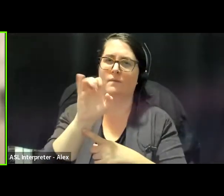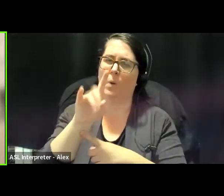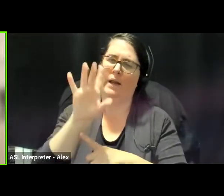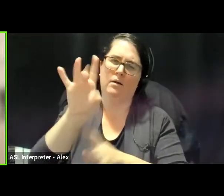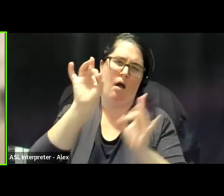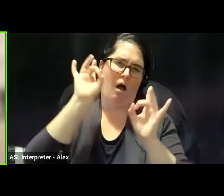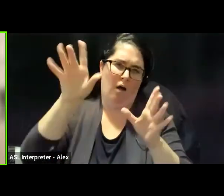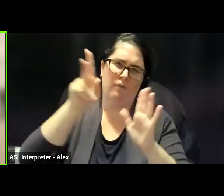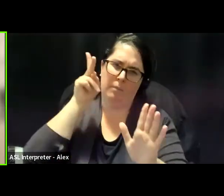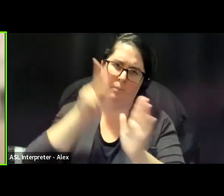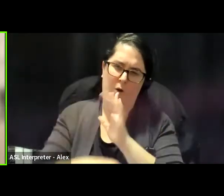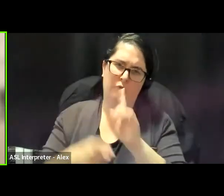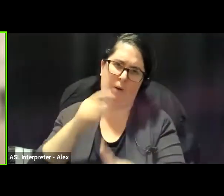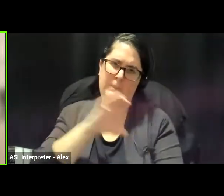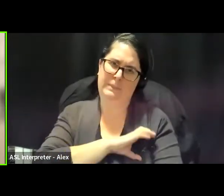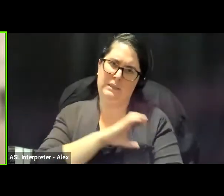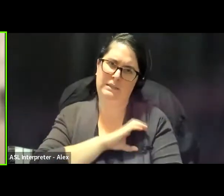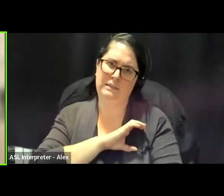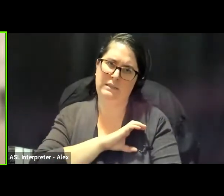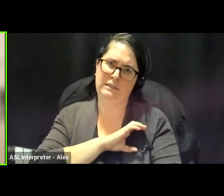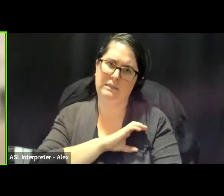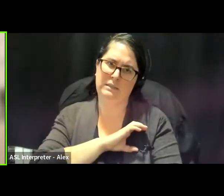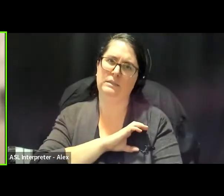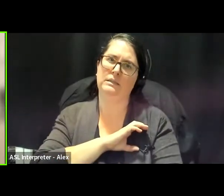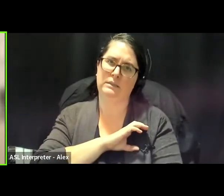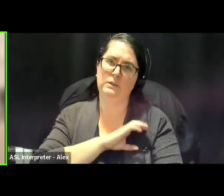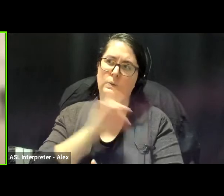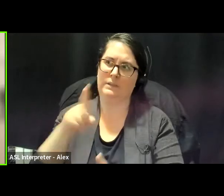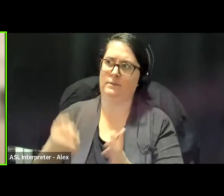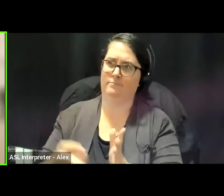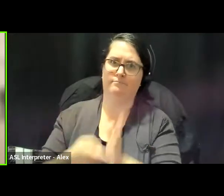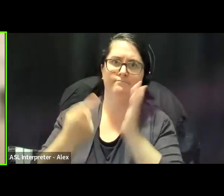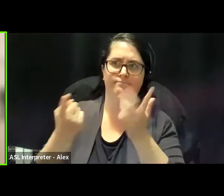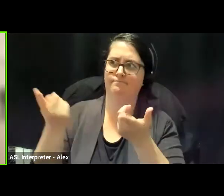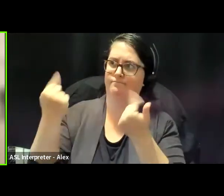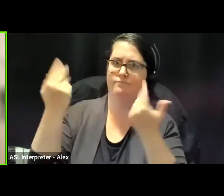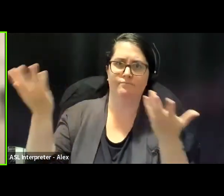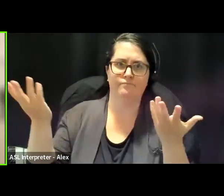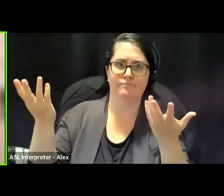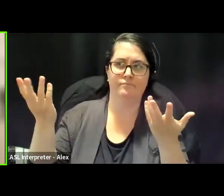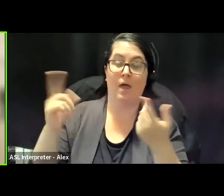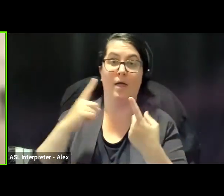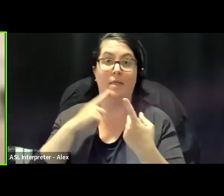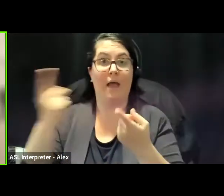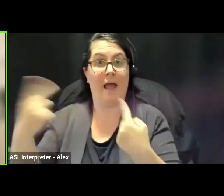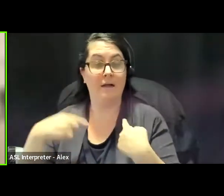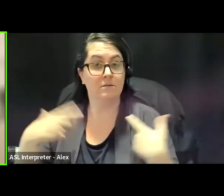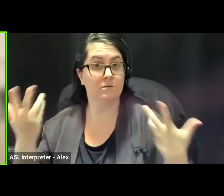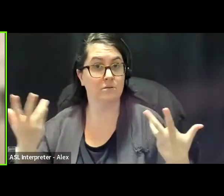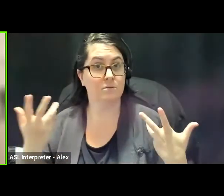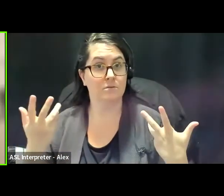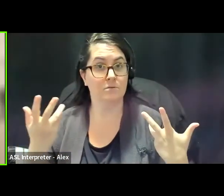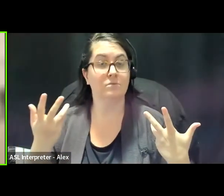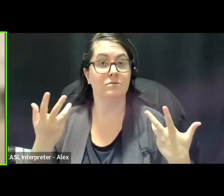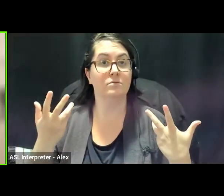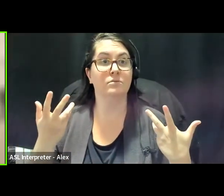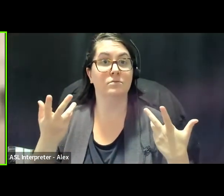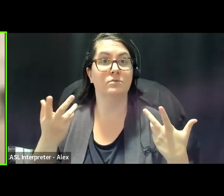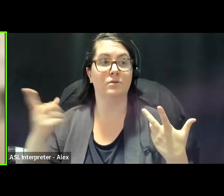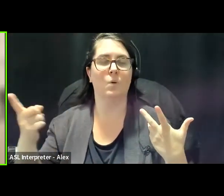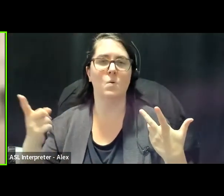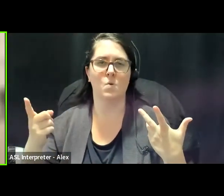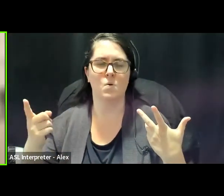at the hands of the police needed a state answer. The answer was revealed in the form of an